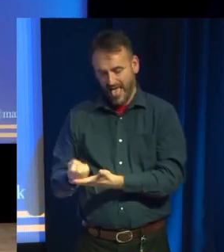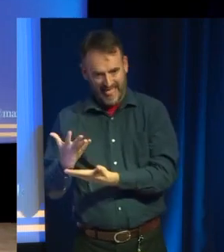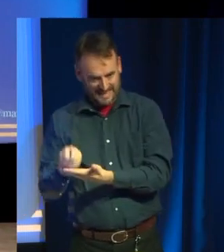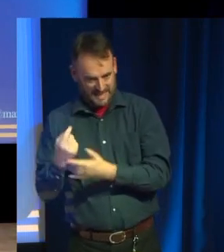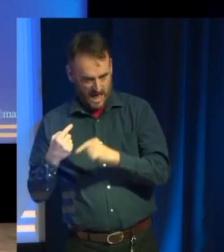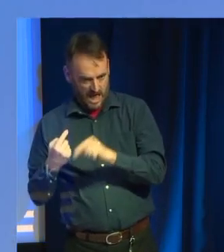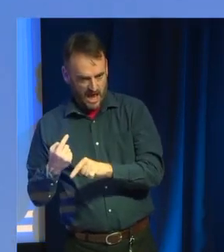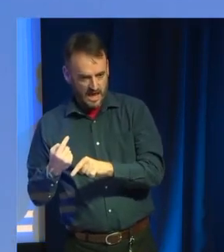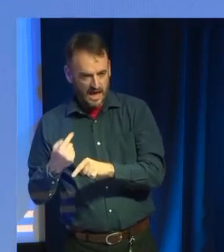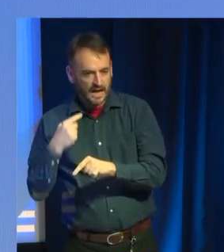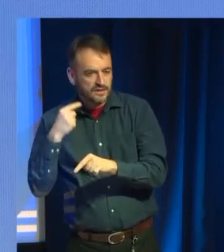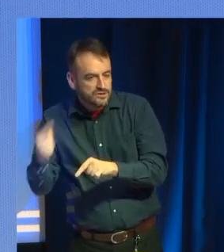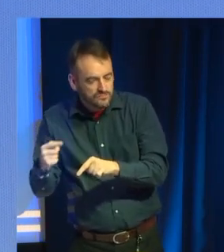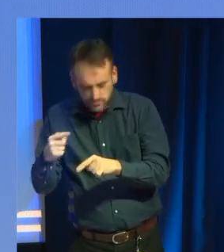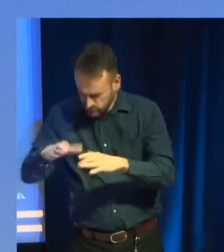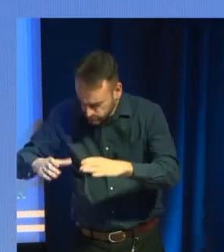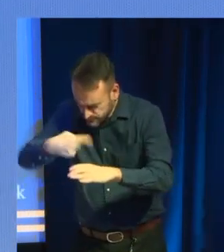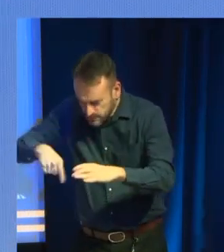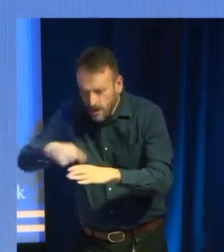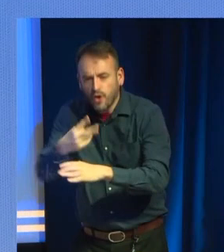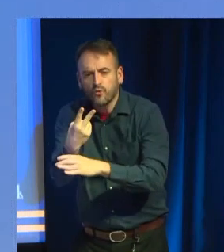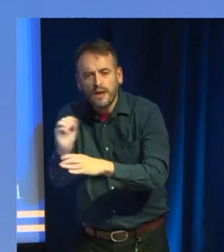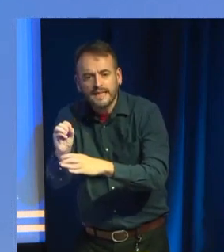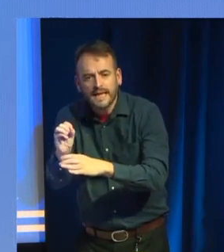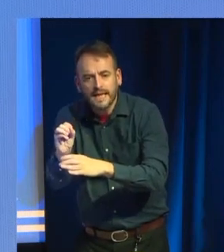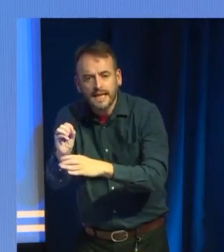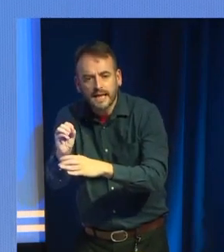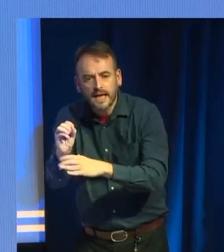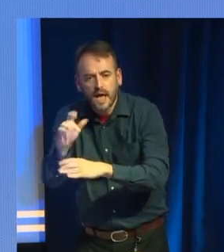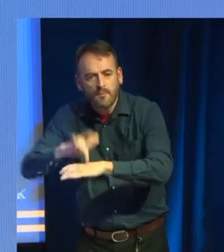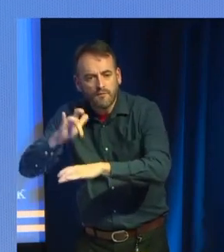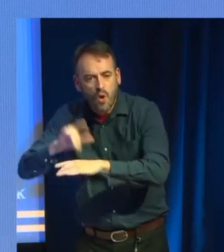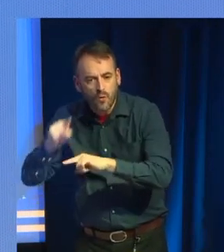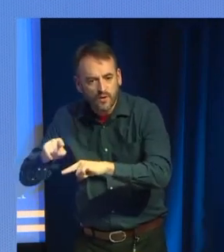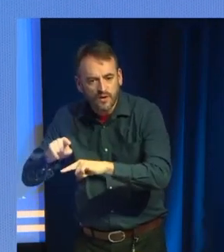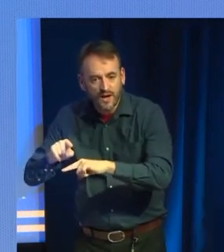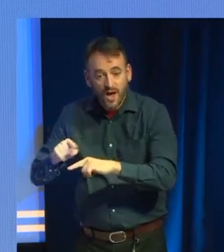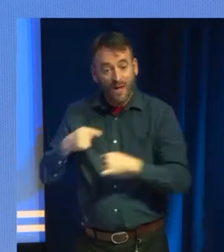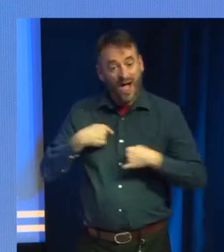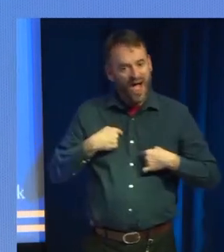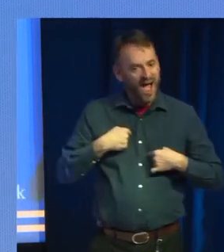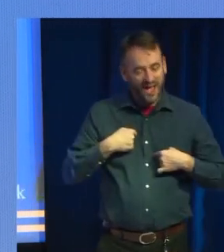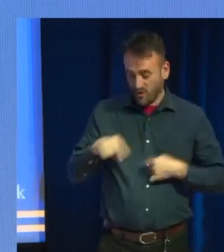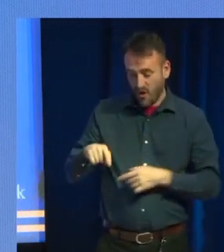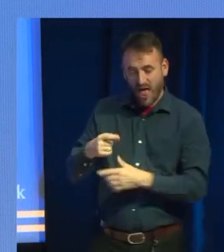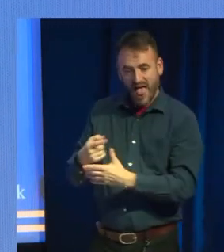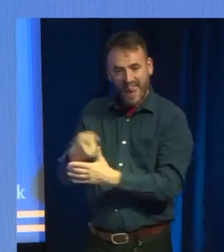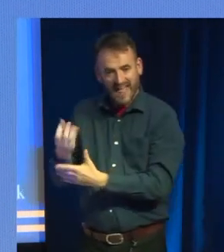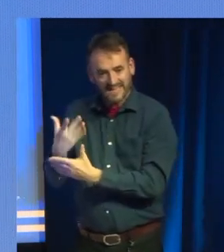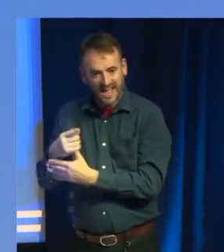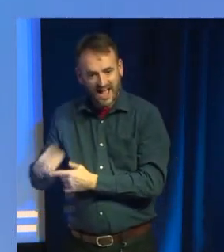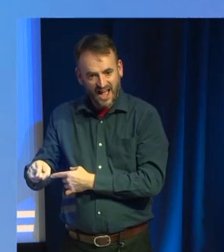It's got 20 little microphones in there. But every now and again, I'll just say, please speak louder. And they have to go, I want to go.